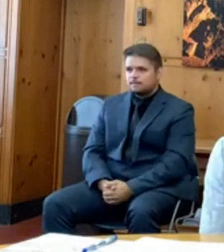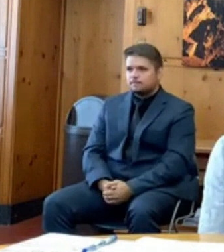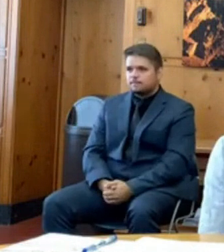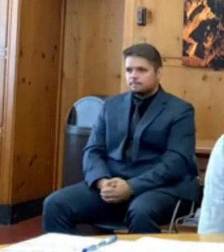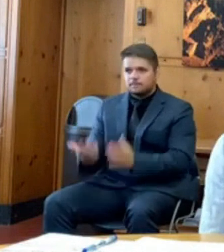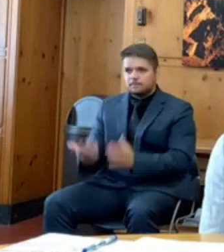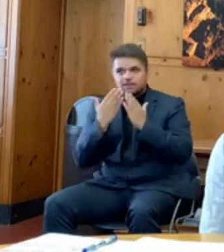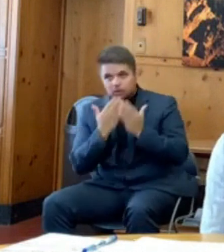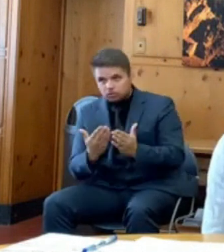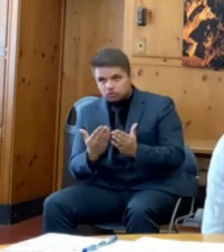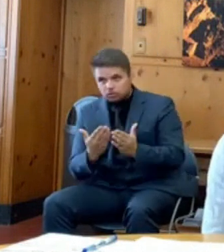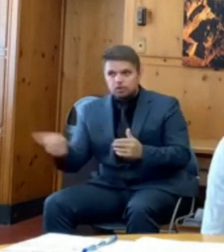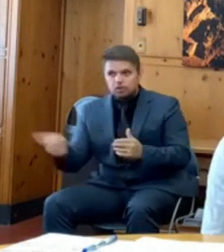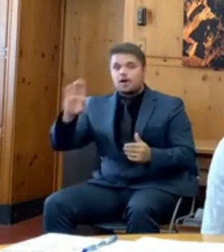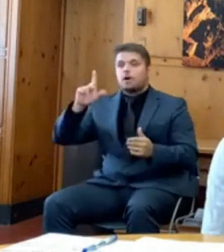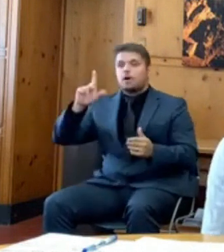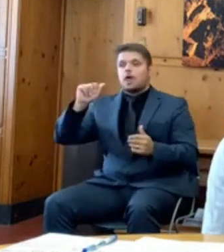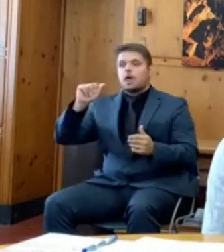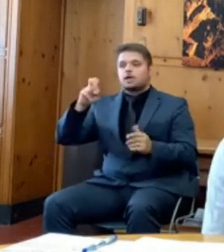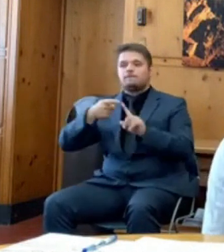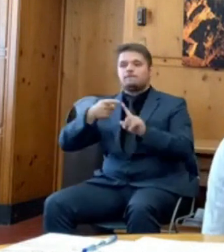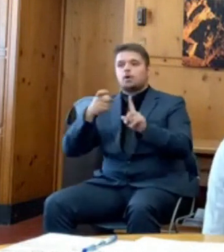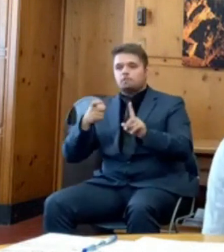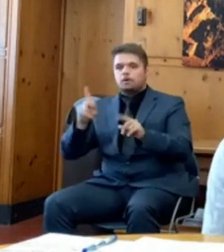Alec from KTBZ. Go ahead, Blake.